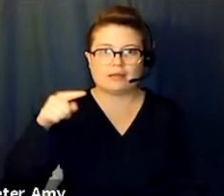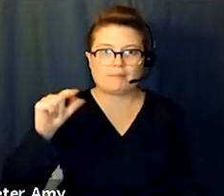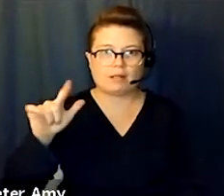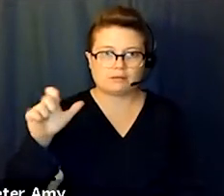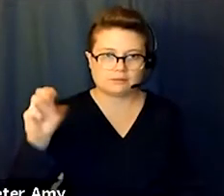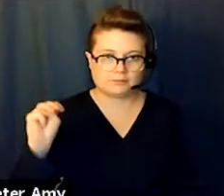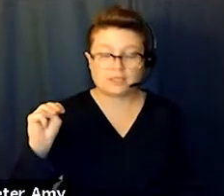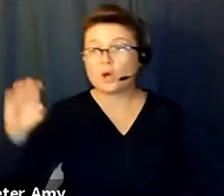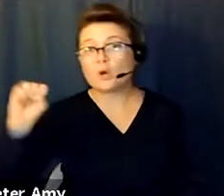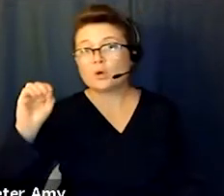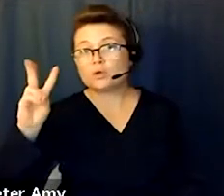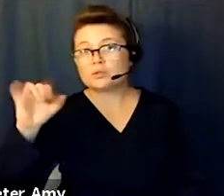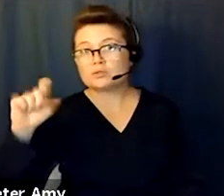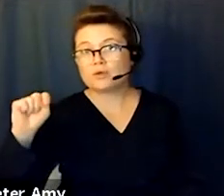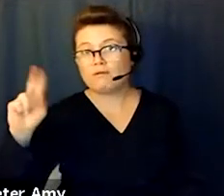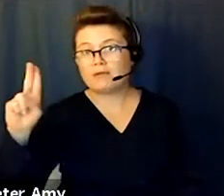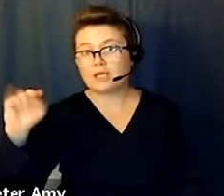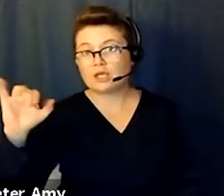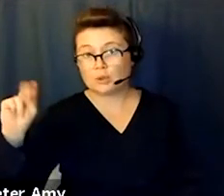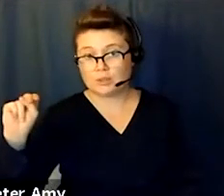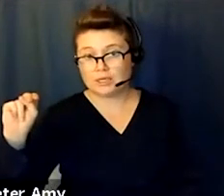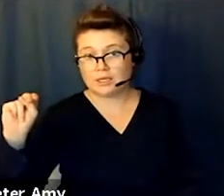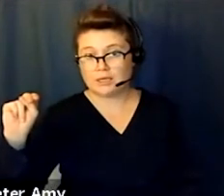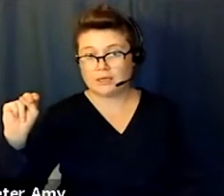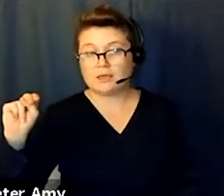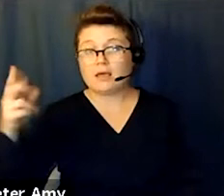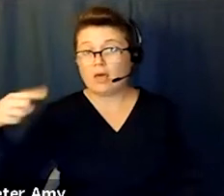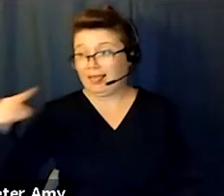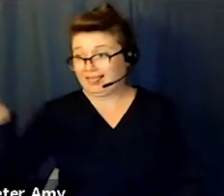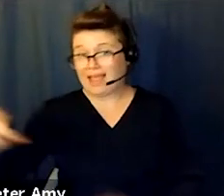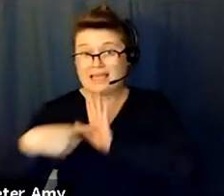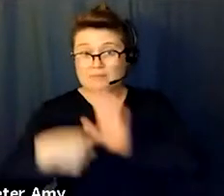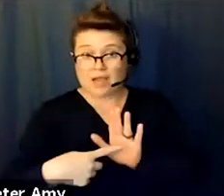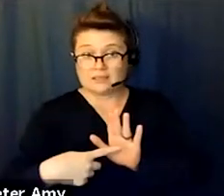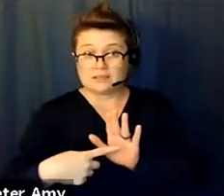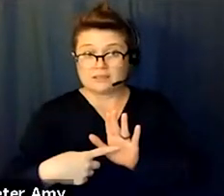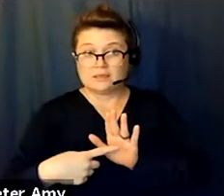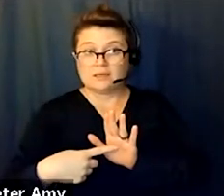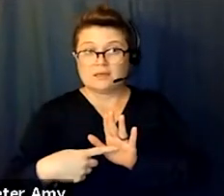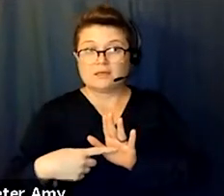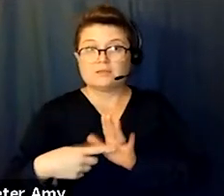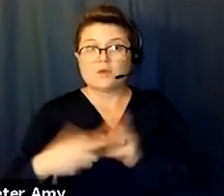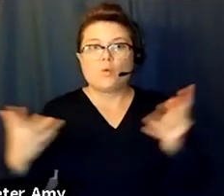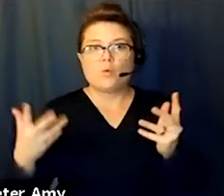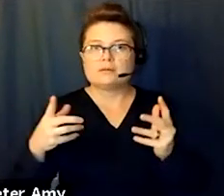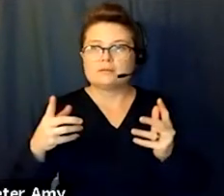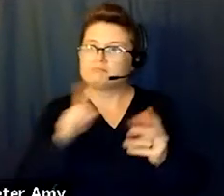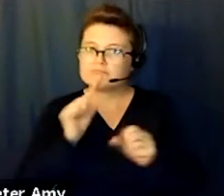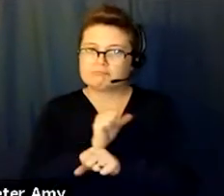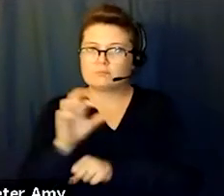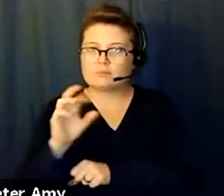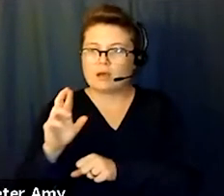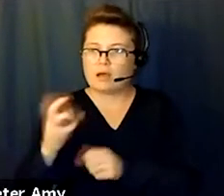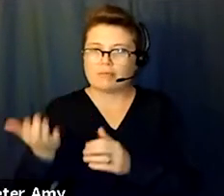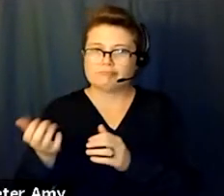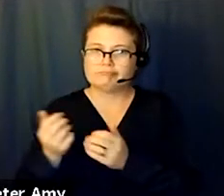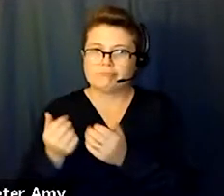exposing this, it essentially, what it did is it garnered anger and solidarity among the Arab nations to resist Zionism,